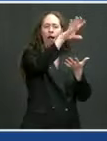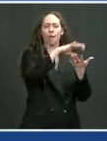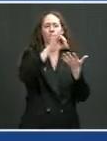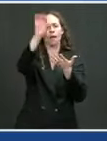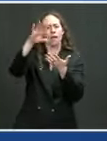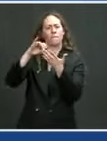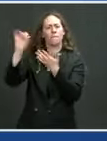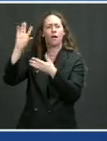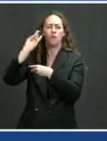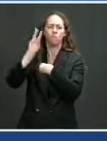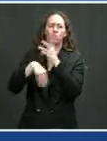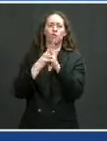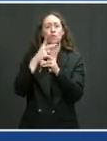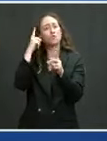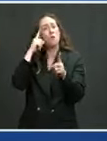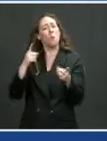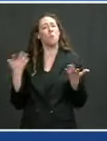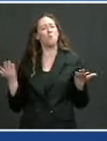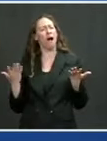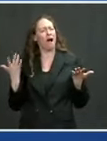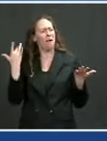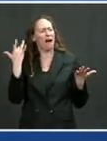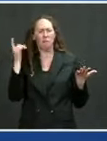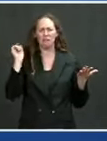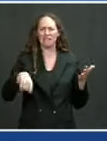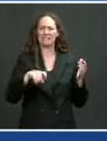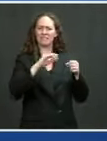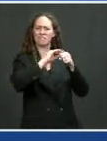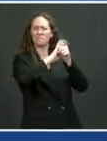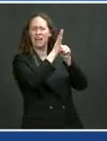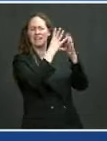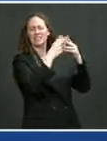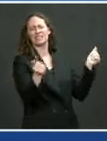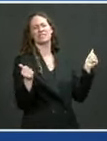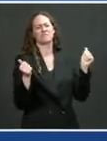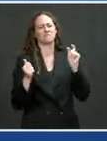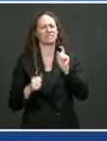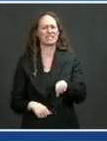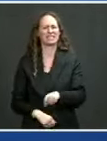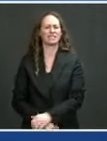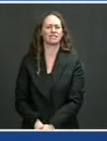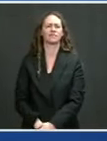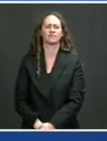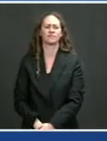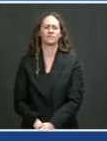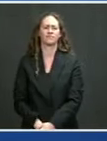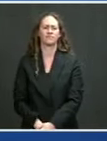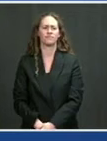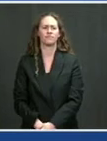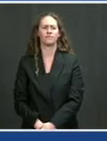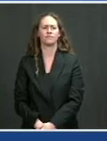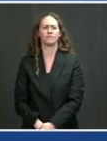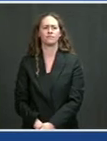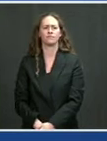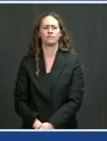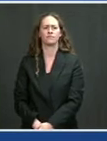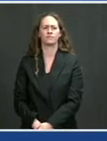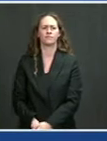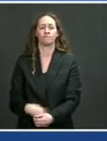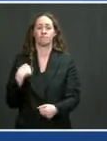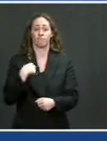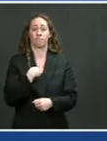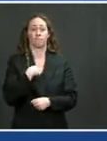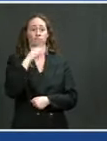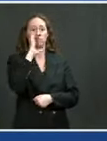I expect to announce progress in this area at the G7 Summit of the United Kingdom in June, which I plan on attending.